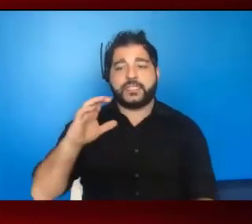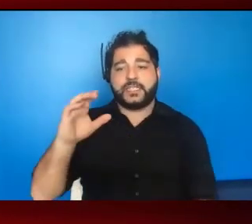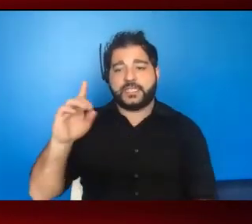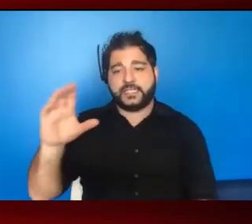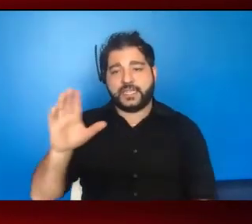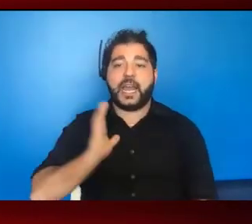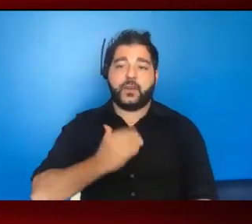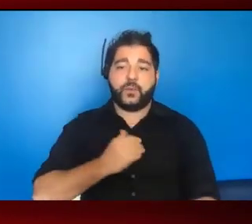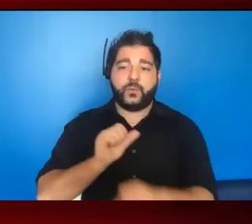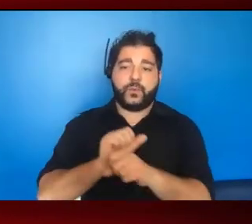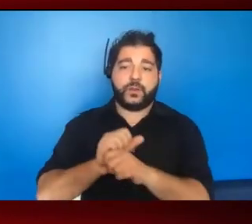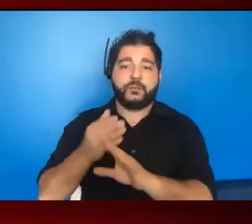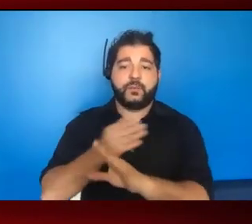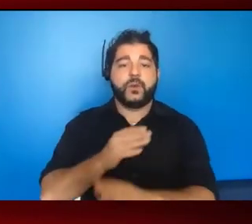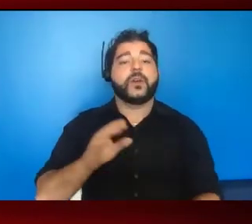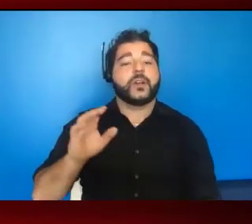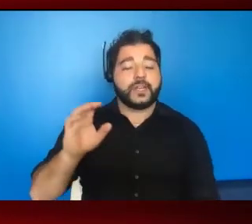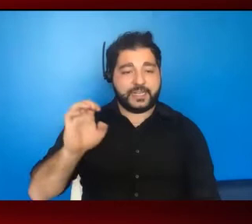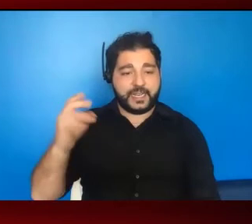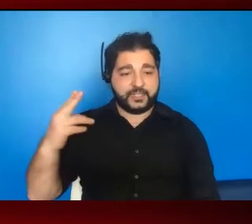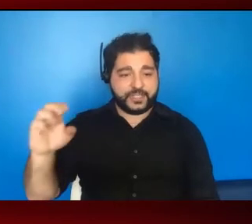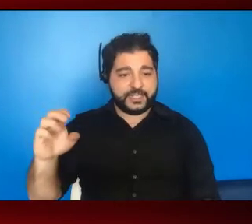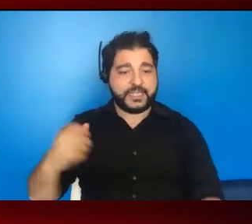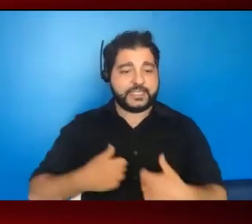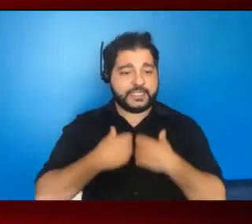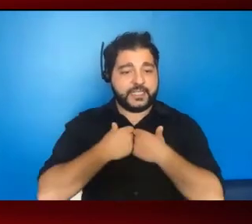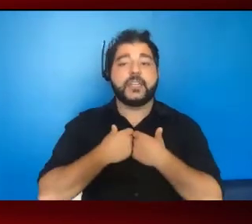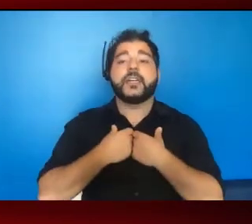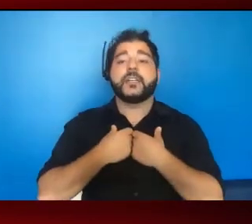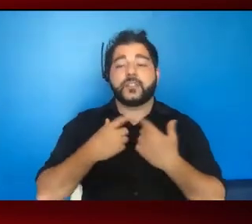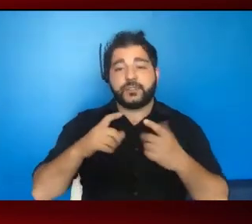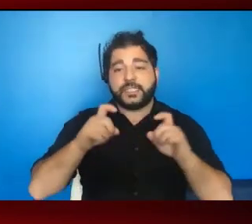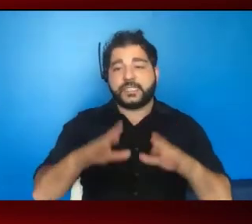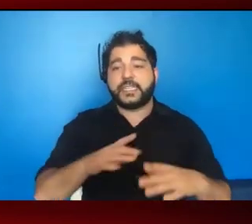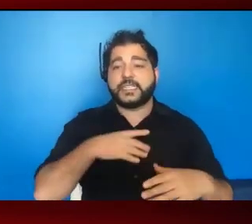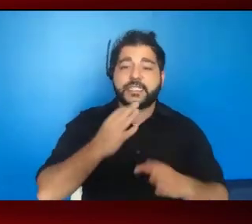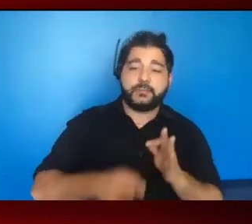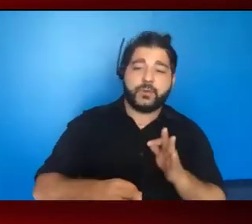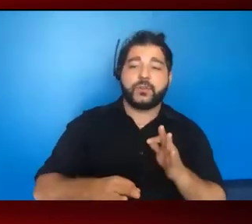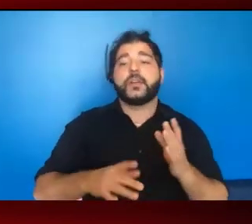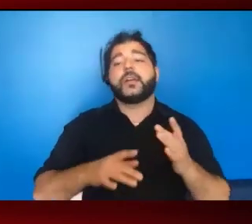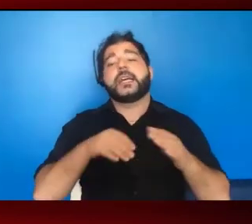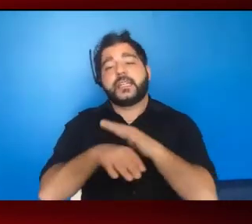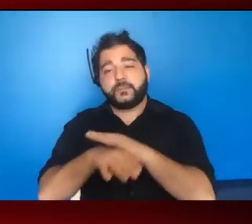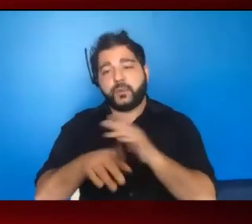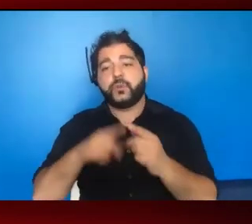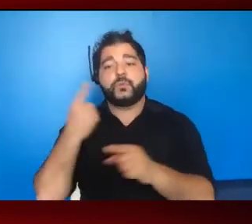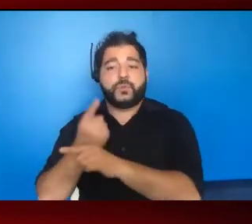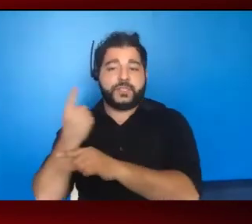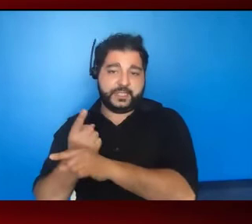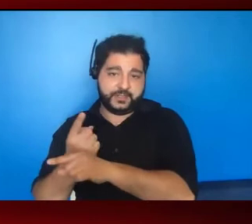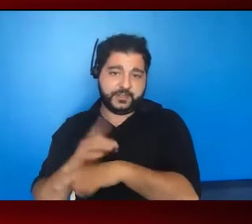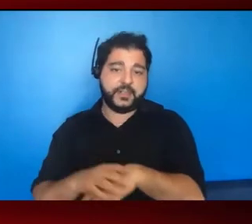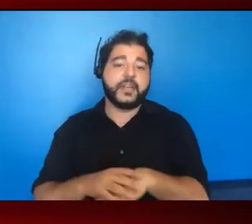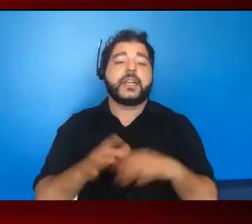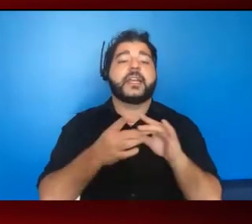before EHE existed, and that is making testing simple, accessible, and routine. Linking people to HIV